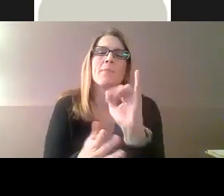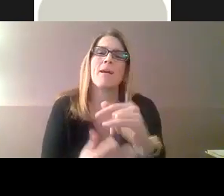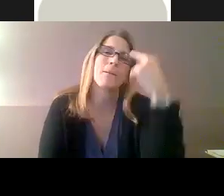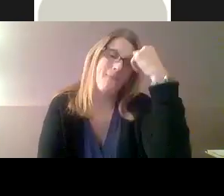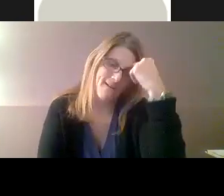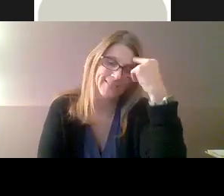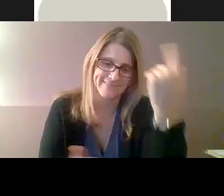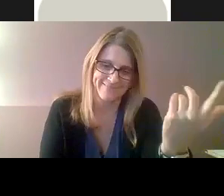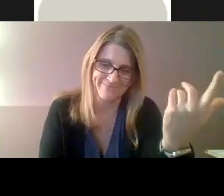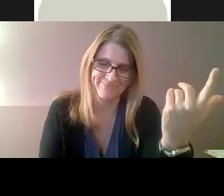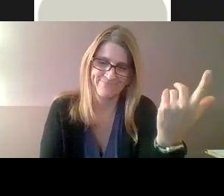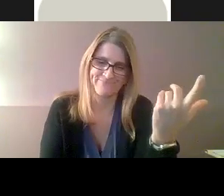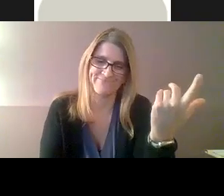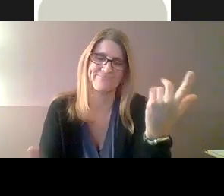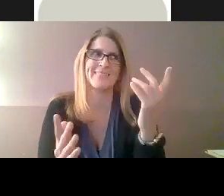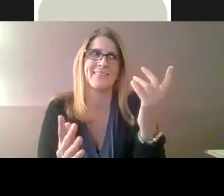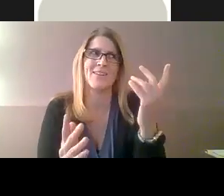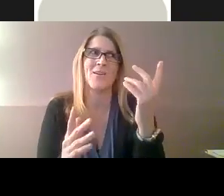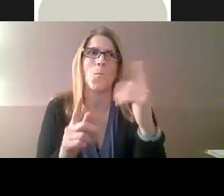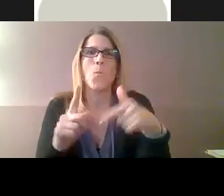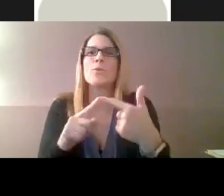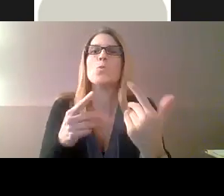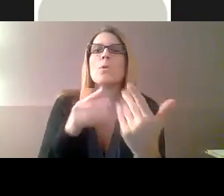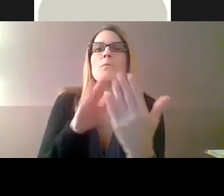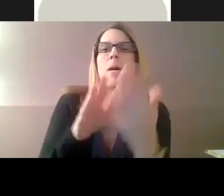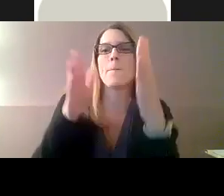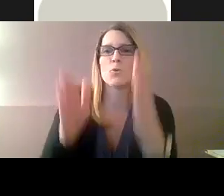use ASL. So just keep that in mind.